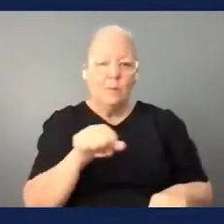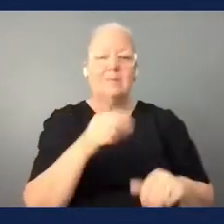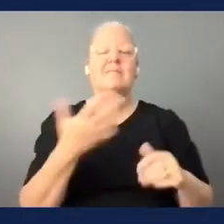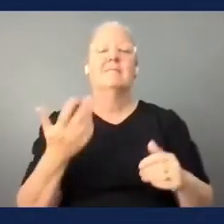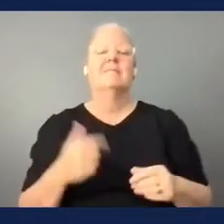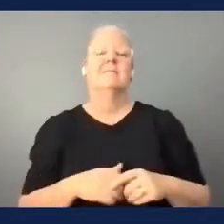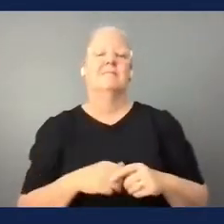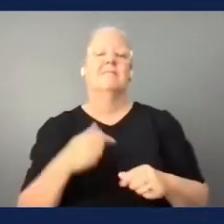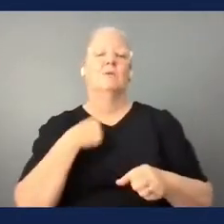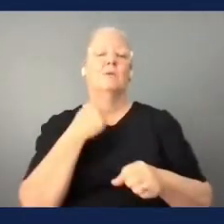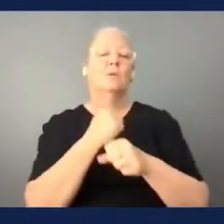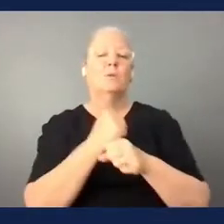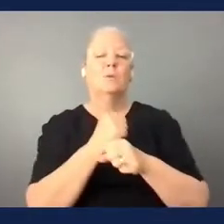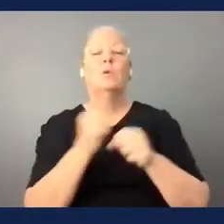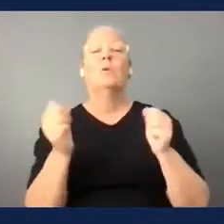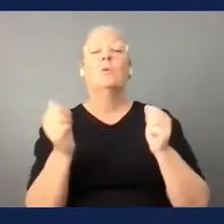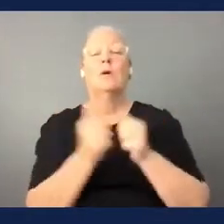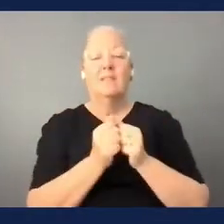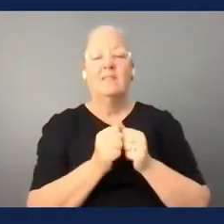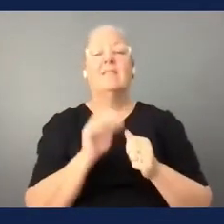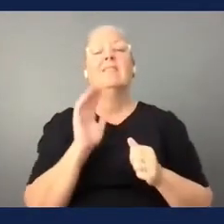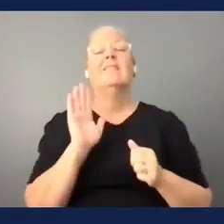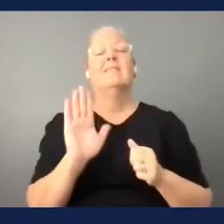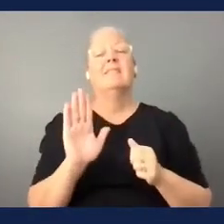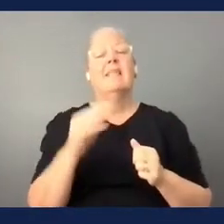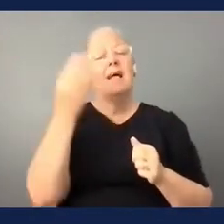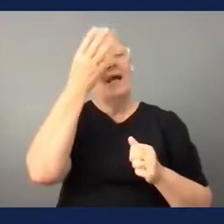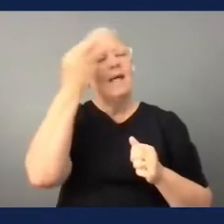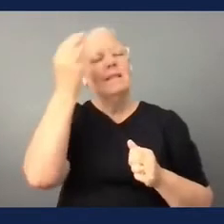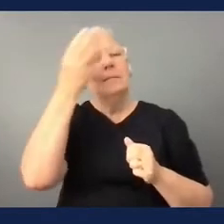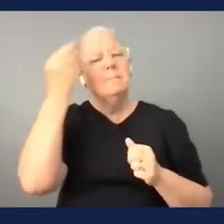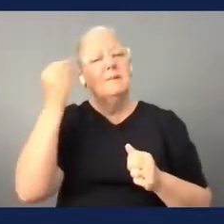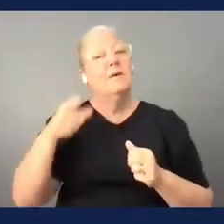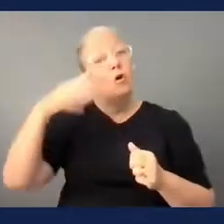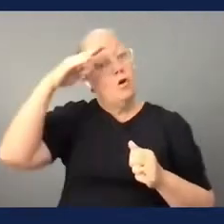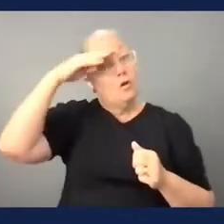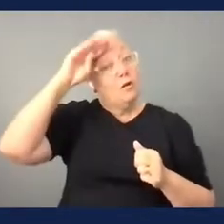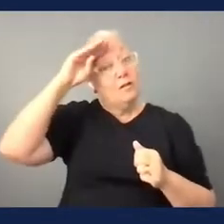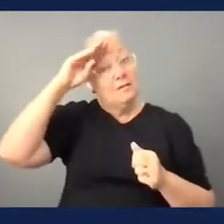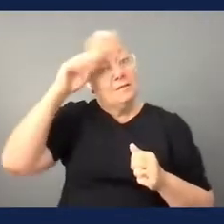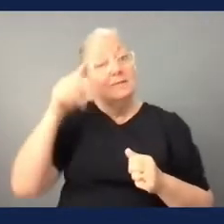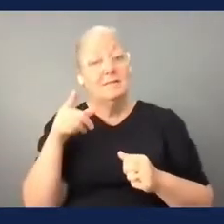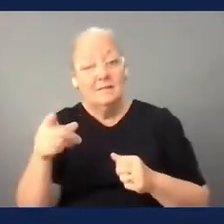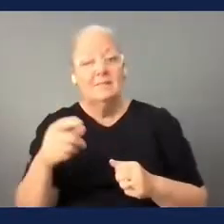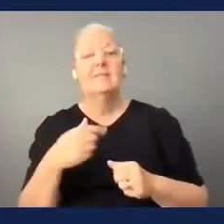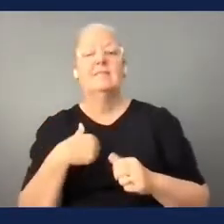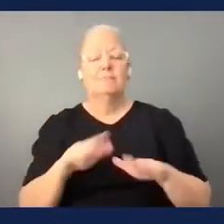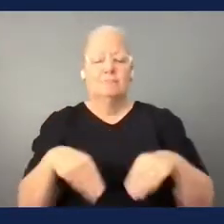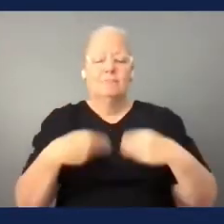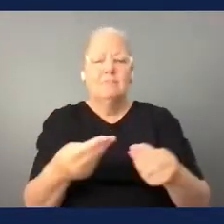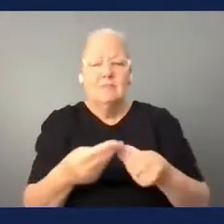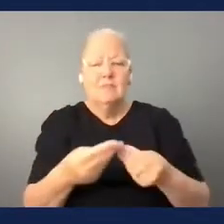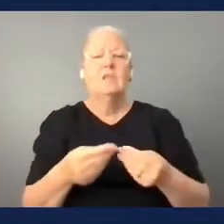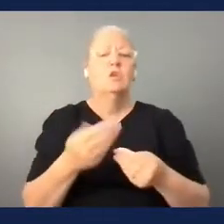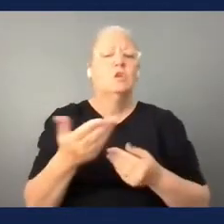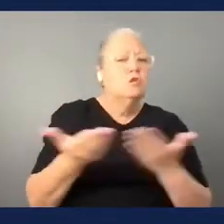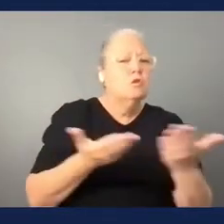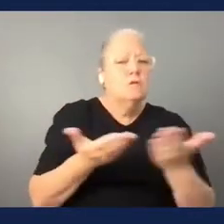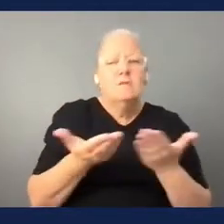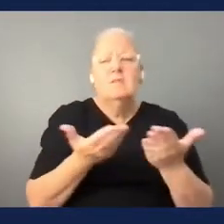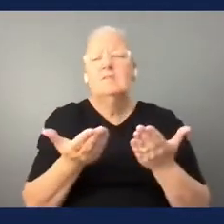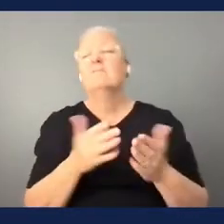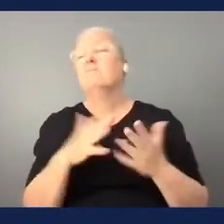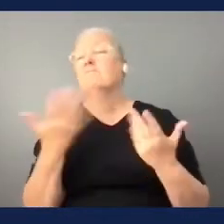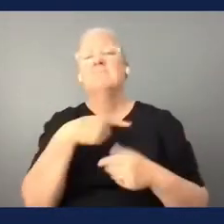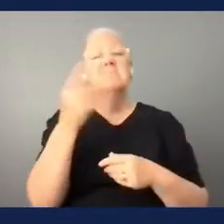the alzheimer's society of ireland so we provide services and advocacy for people with dementia and their families